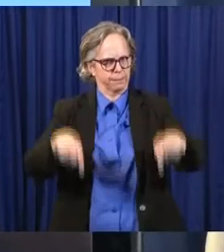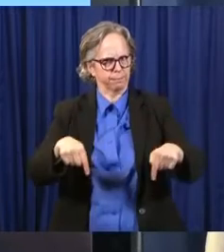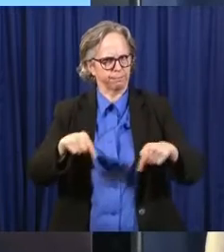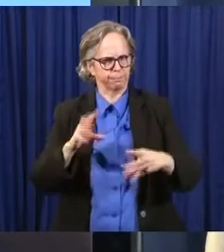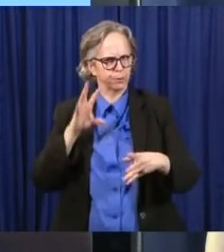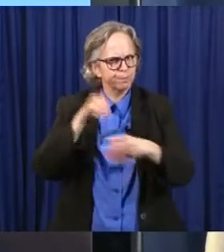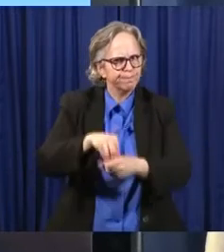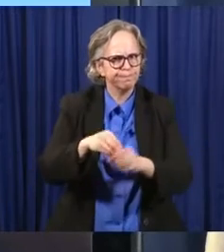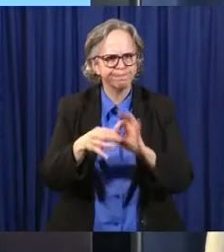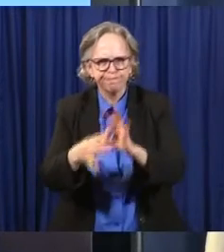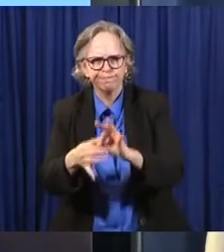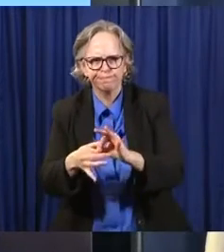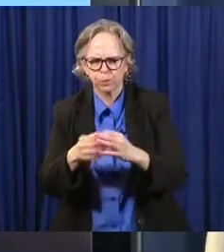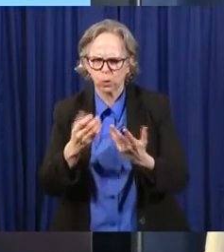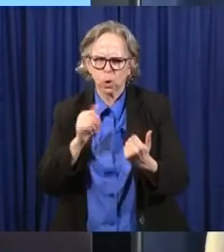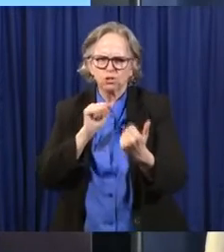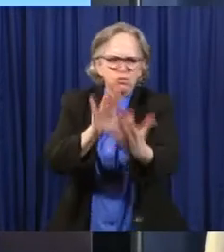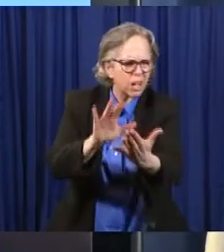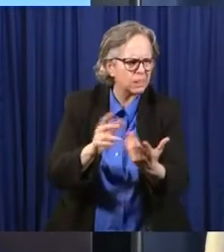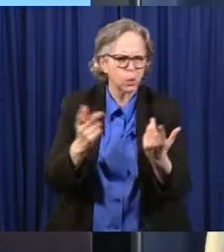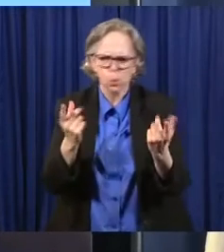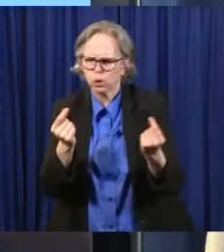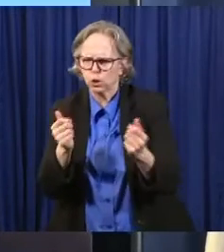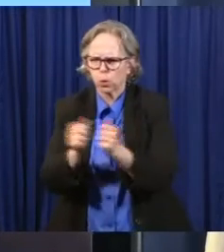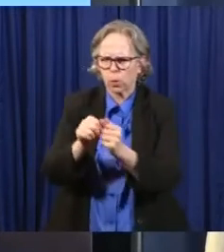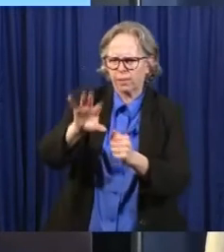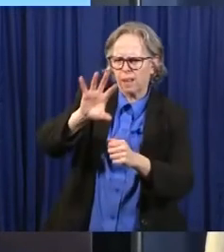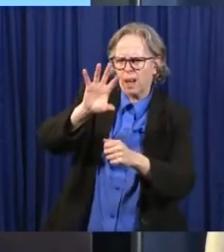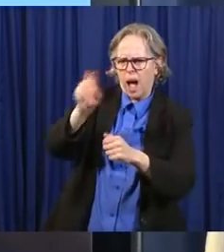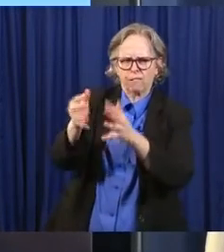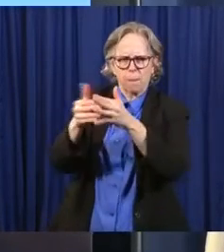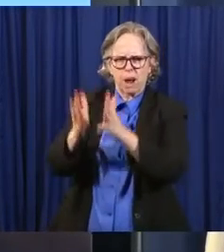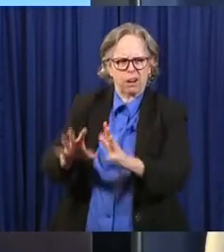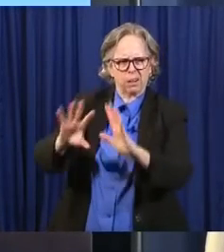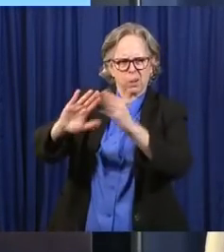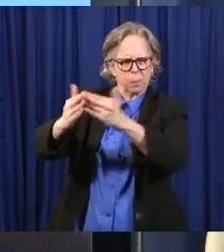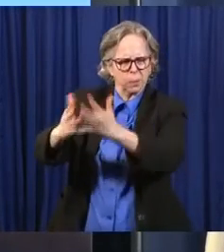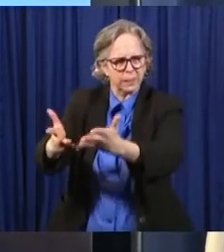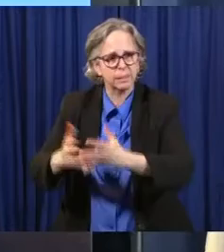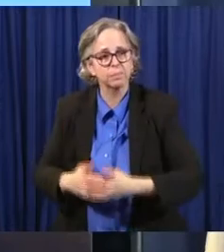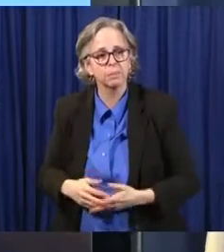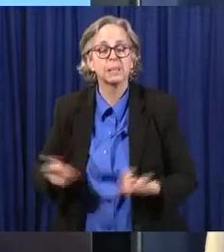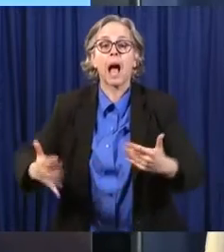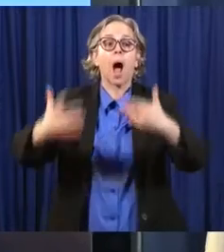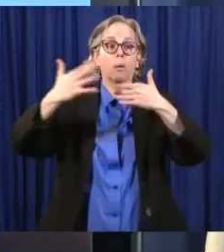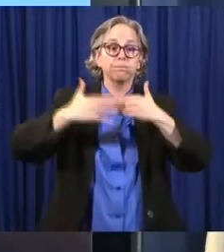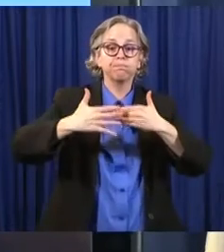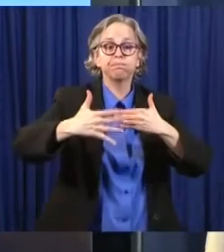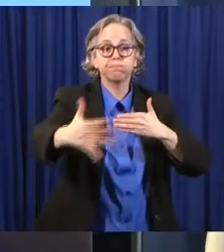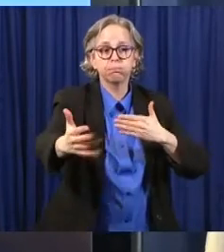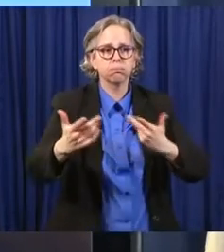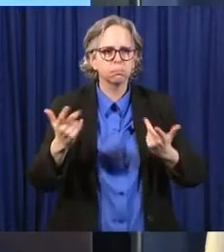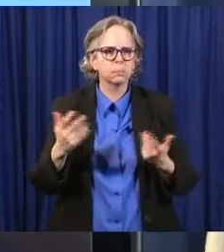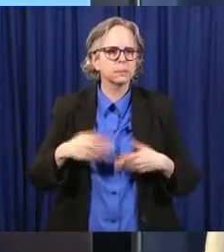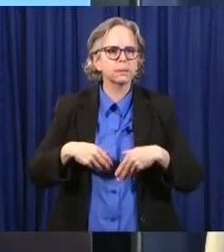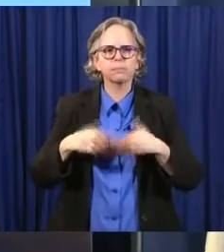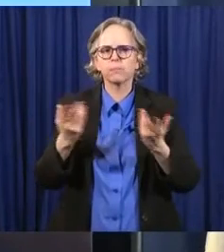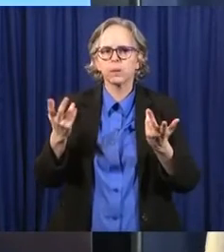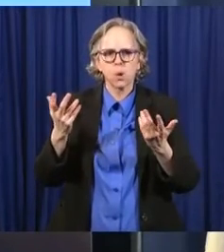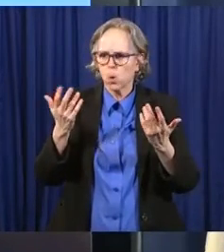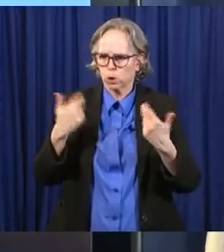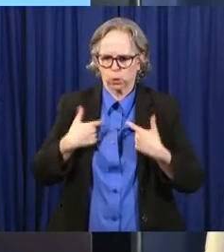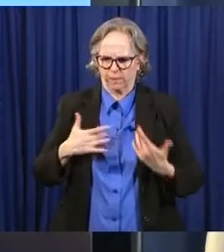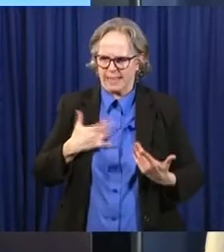to address these issues. Now, in the days ahead, we must ask for the sense of urgency to raise the level of consciousness